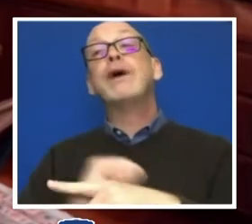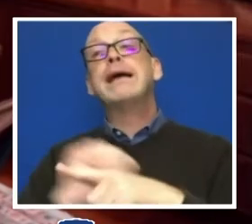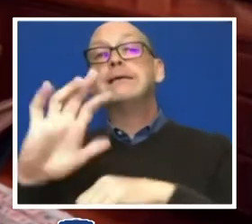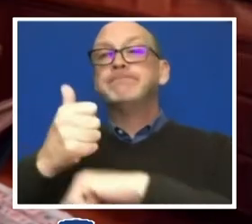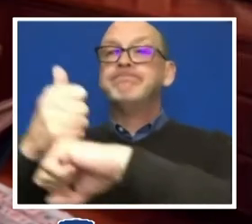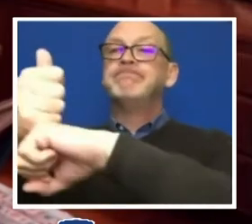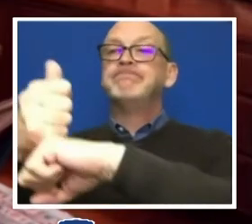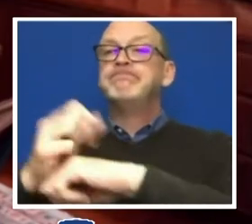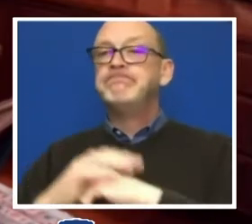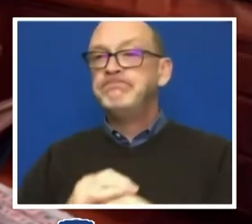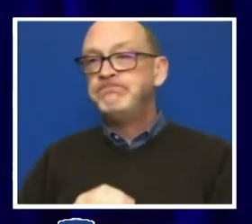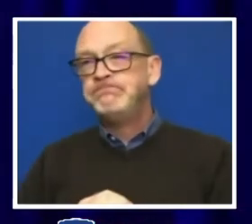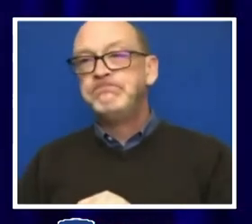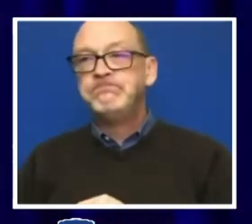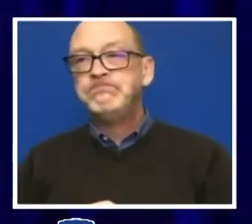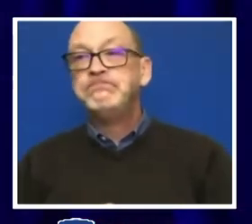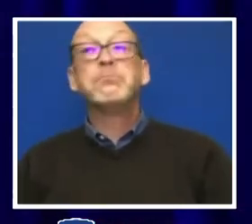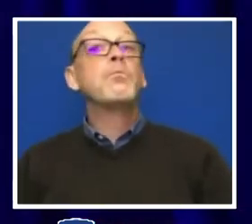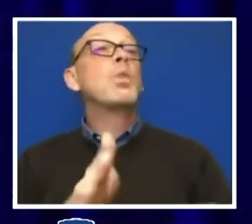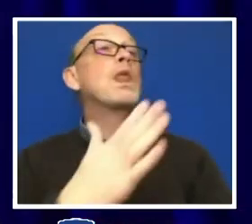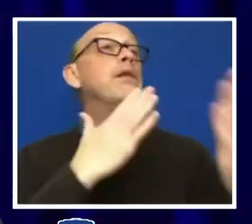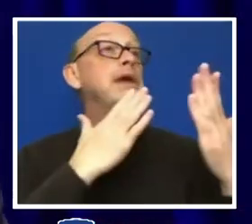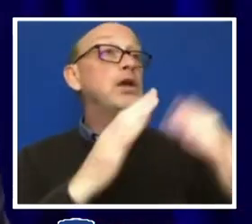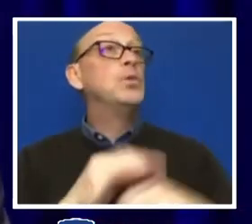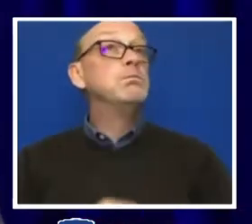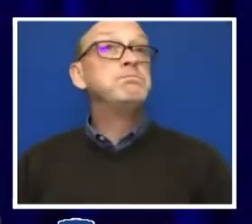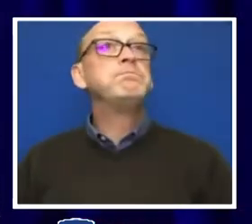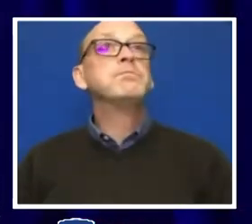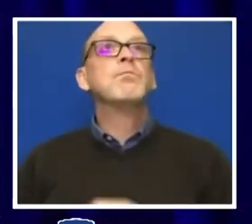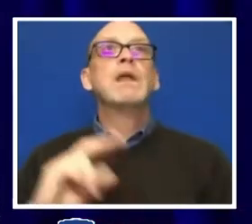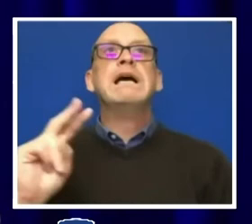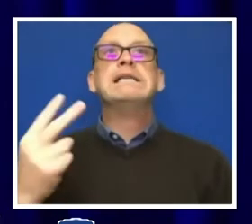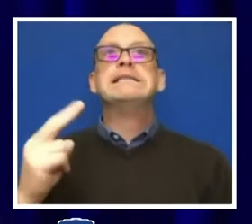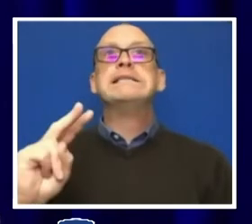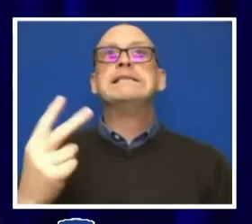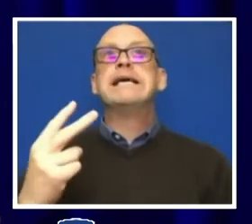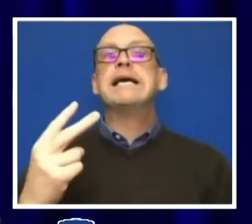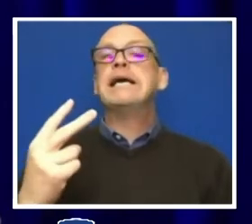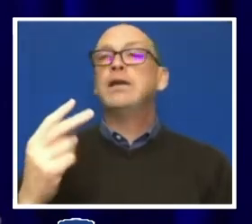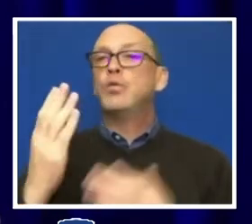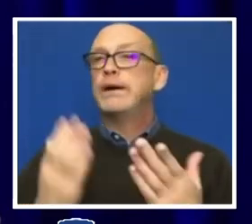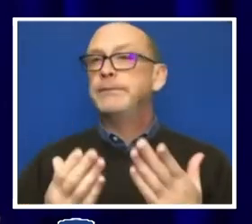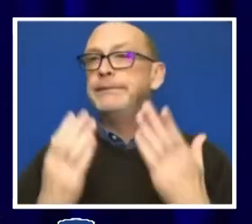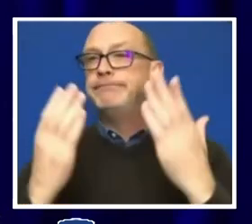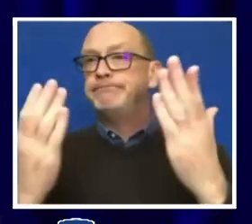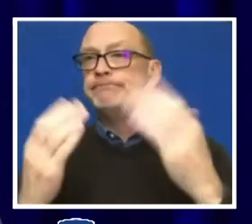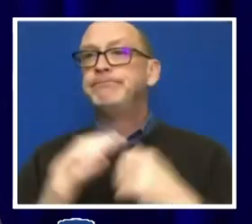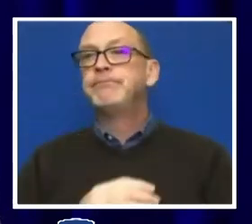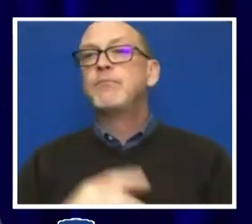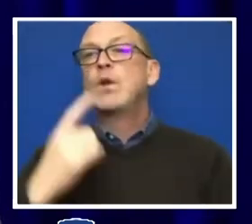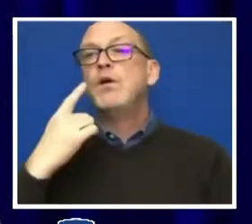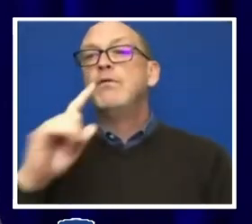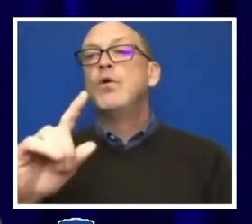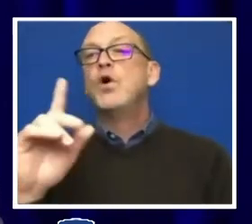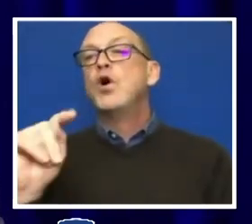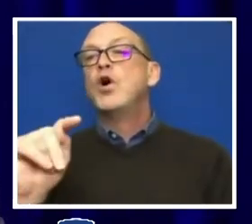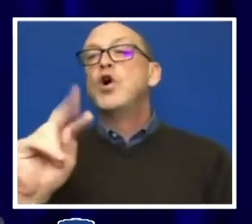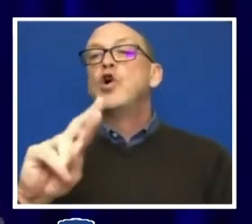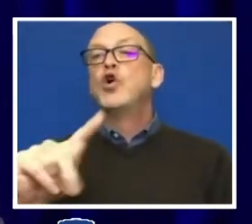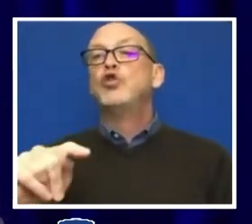Thank you. Thank second recommendation is for truth and reconciliation